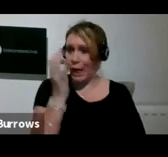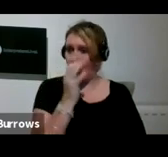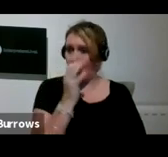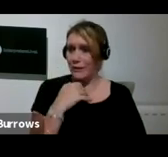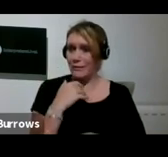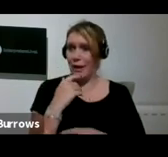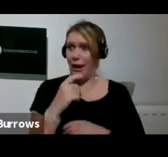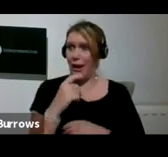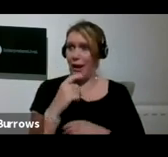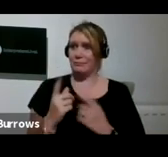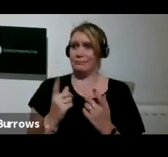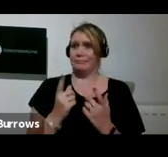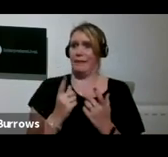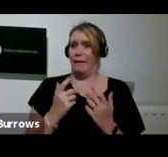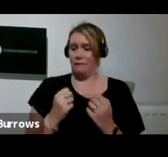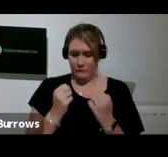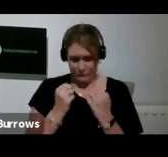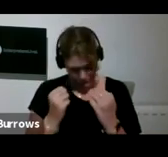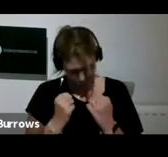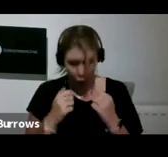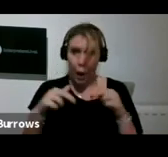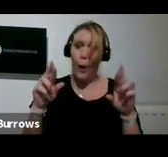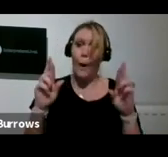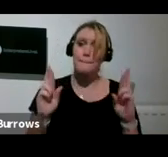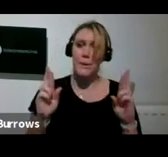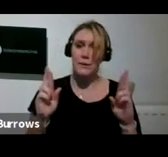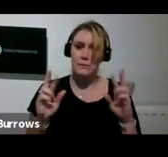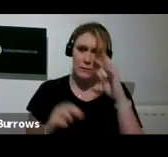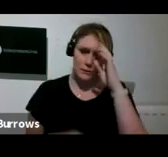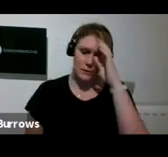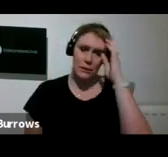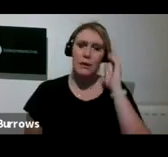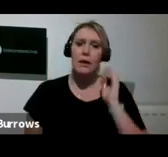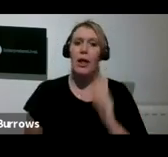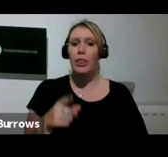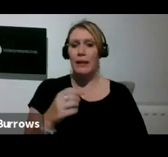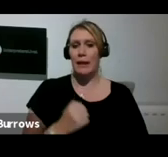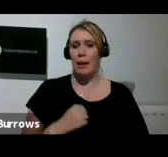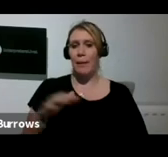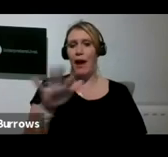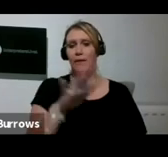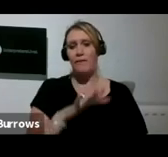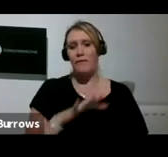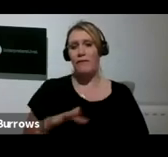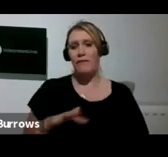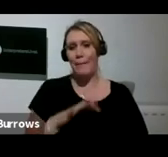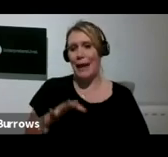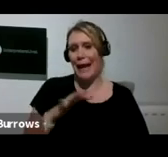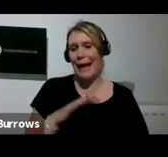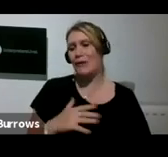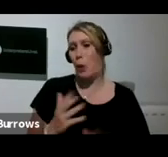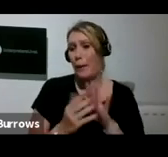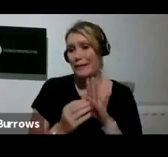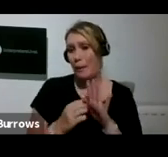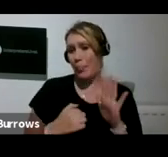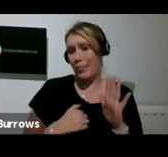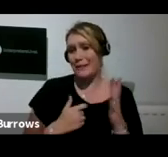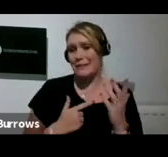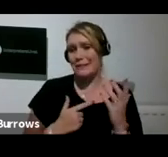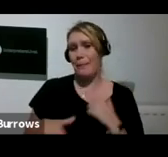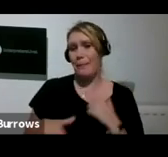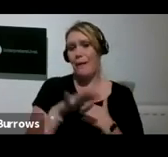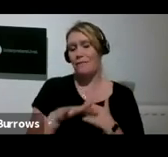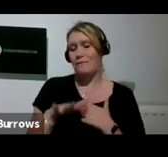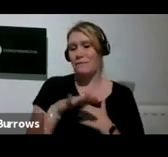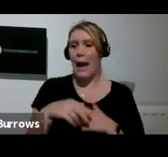This is my family. This is called Holy Family 2. I've been doing sort of family portraits of me and my other half and